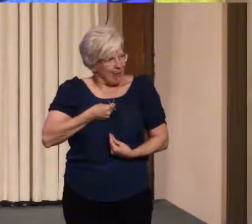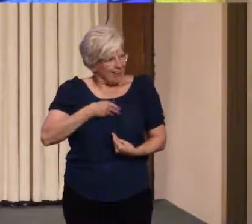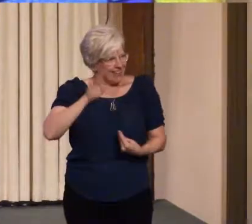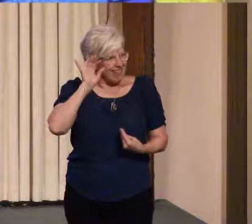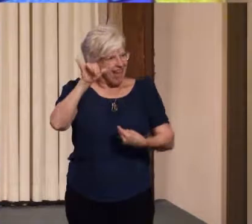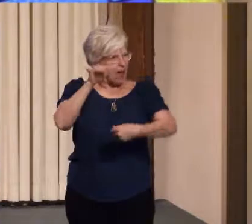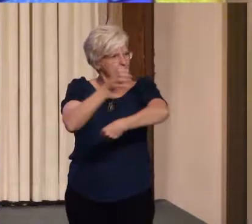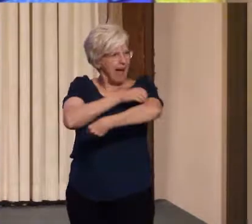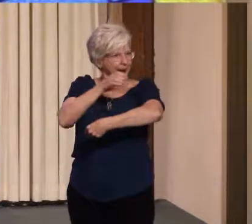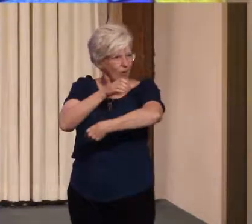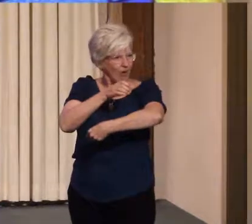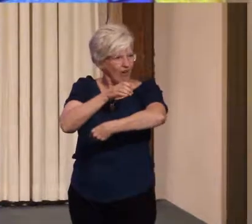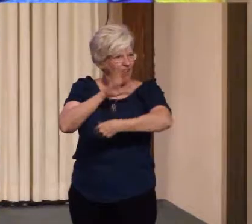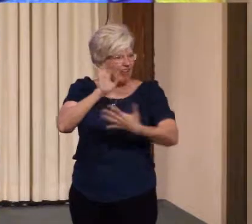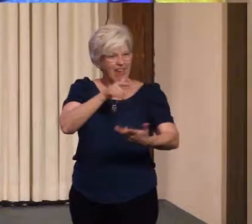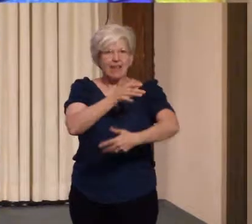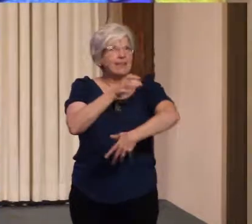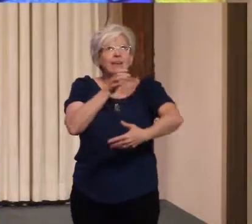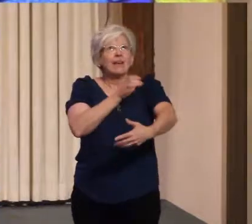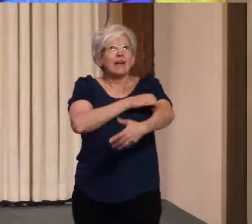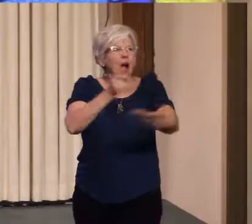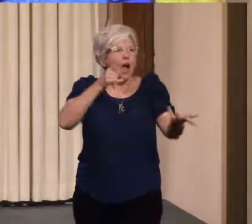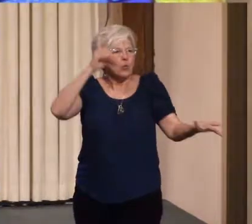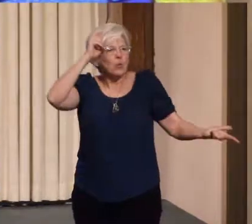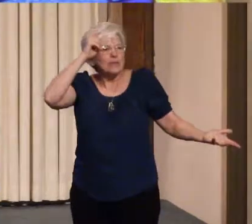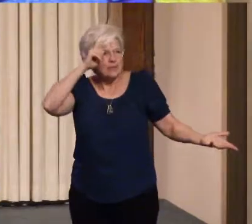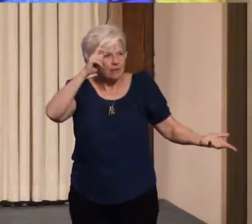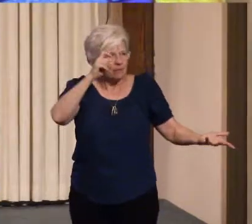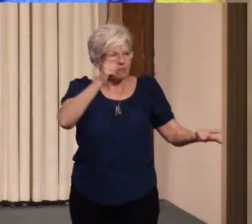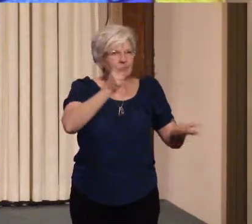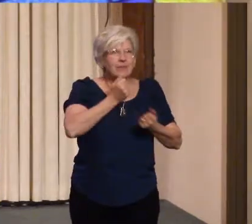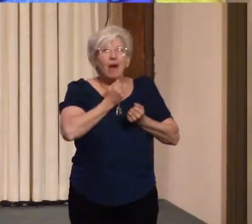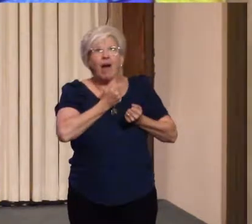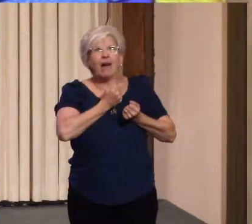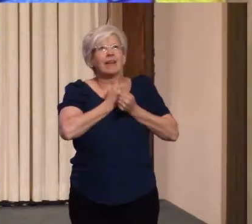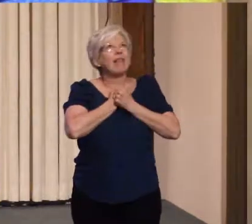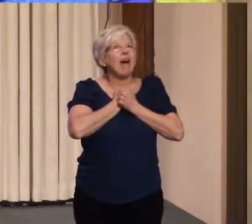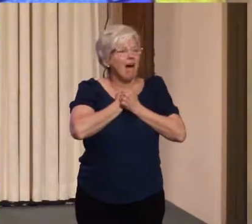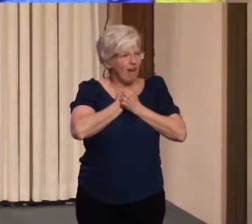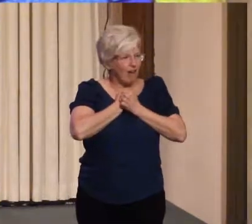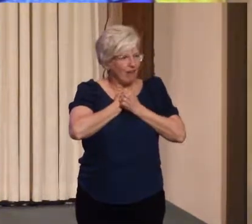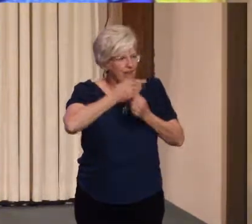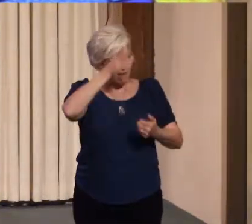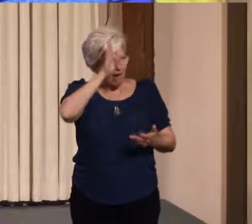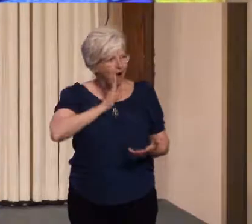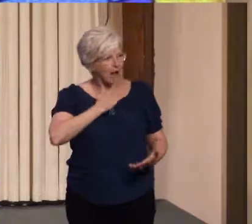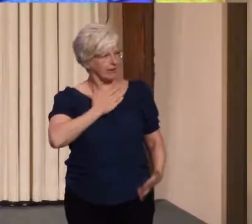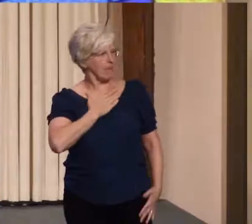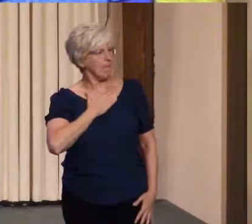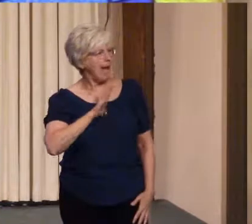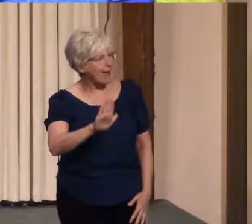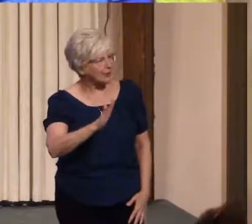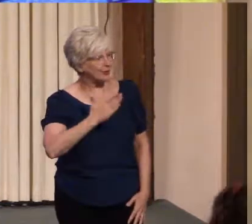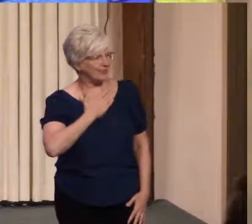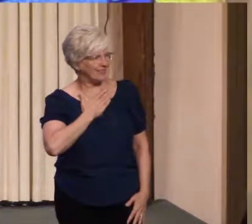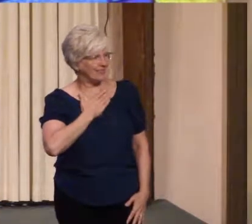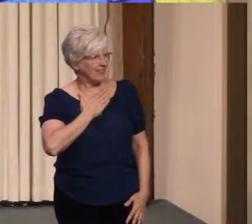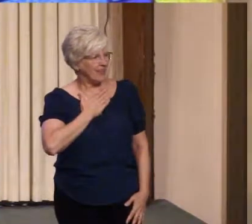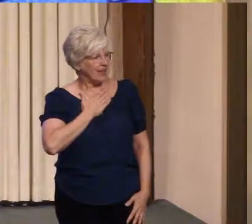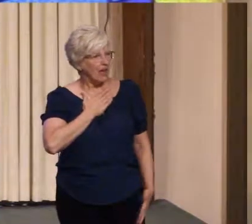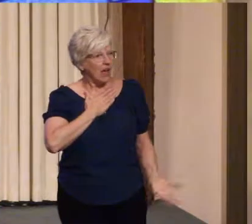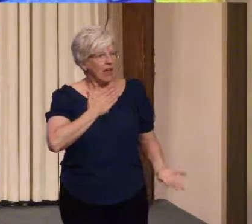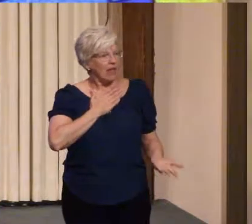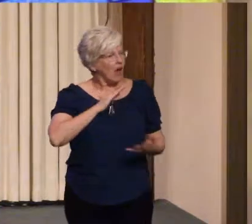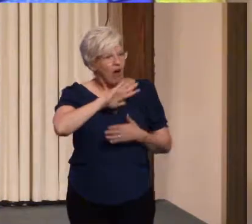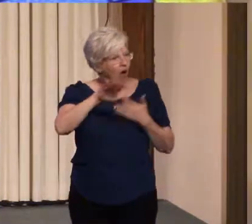that God wisdom, God life, God love, God compassion are